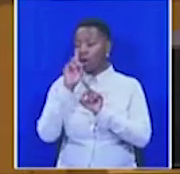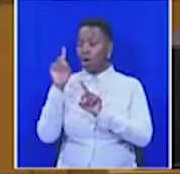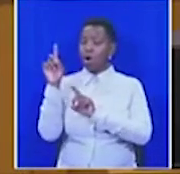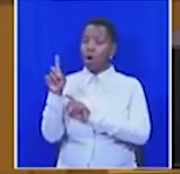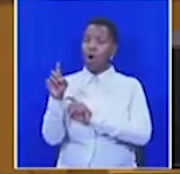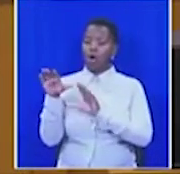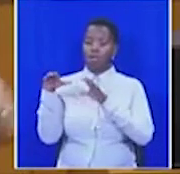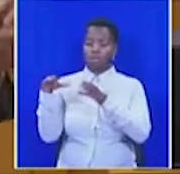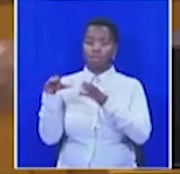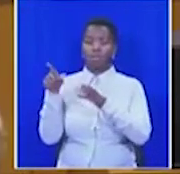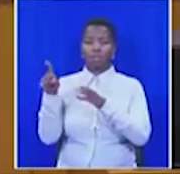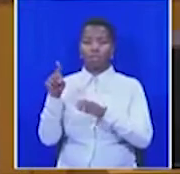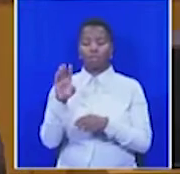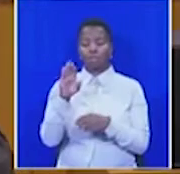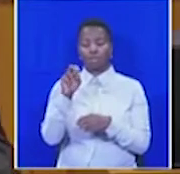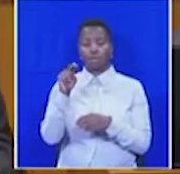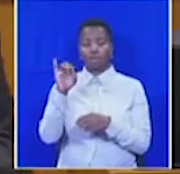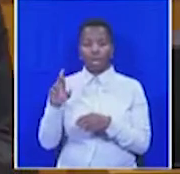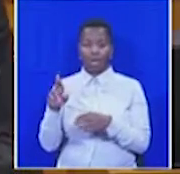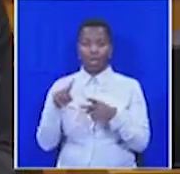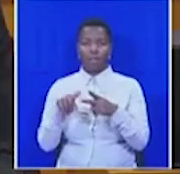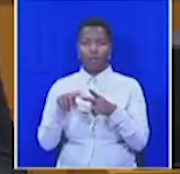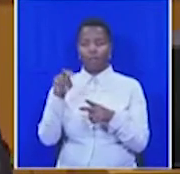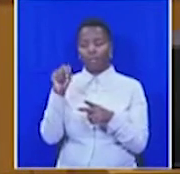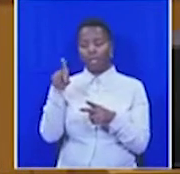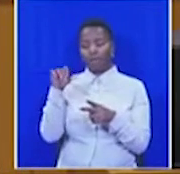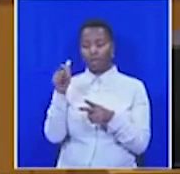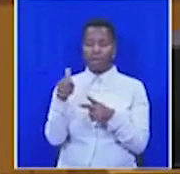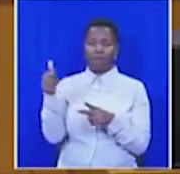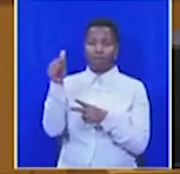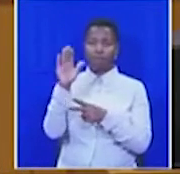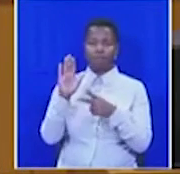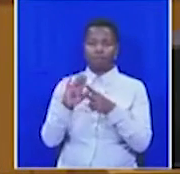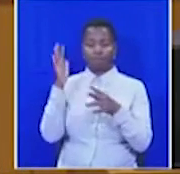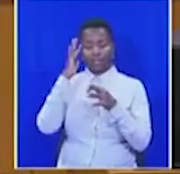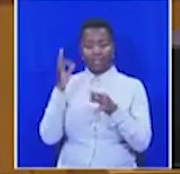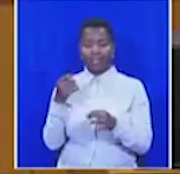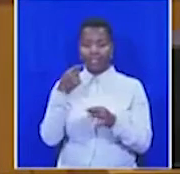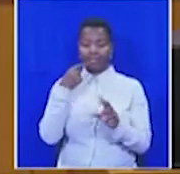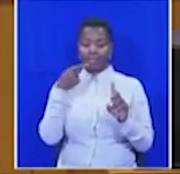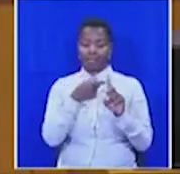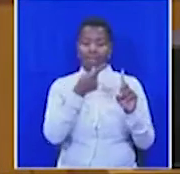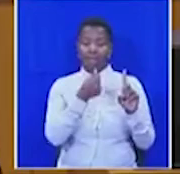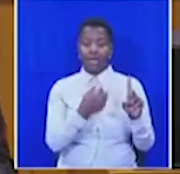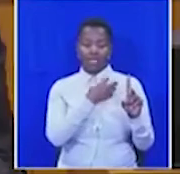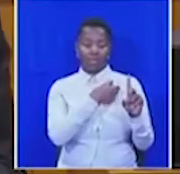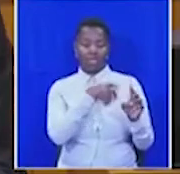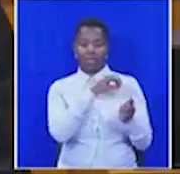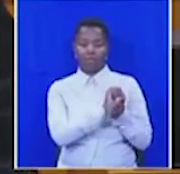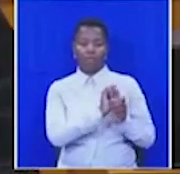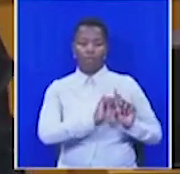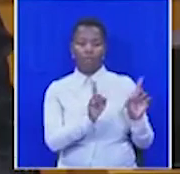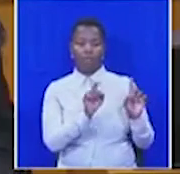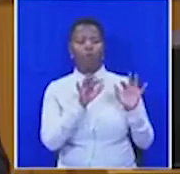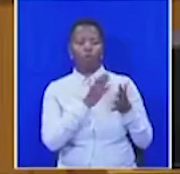Bernie Nkmeza and national prosecuting boss Sean Abrahams that the Finance Minister would not be arrested were cold comfort.